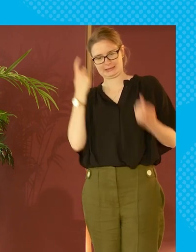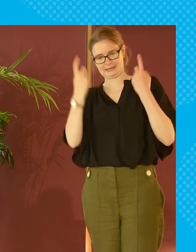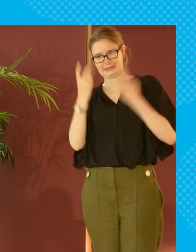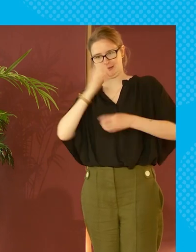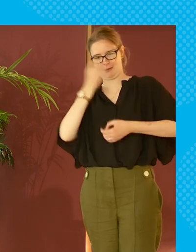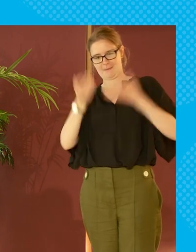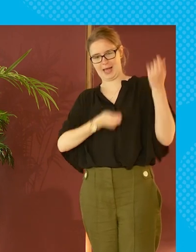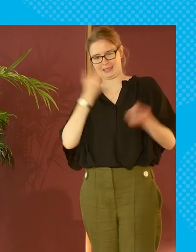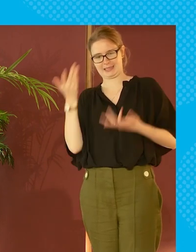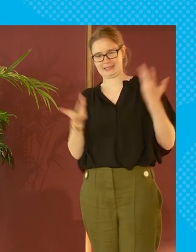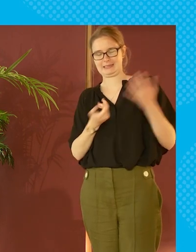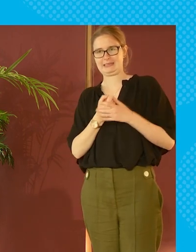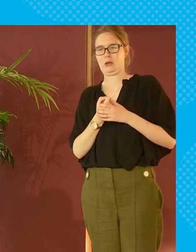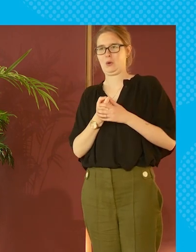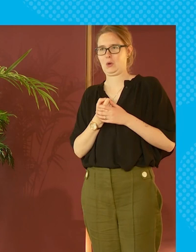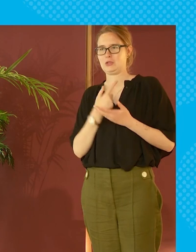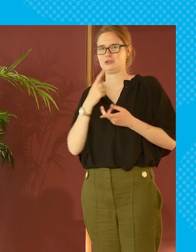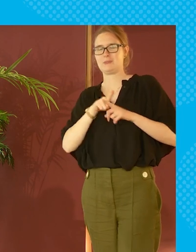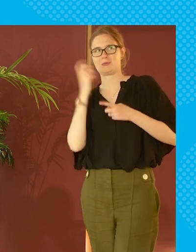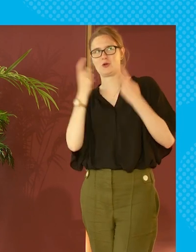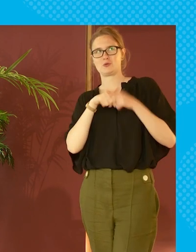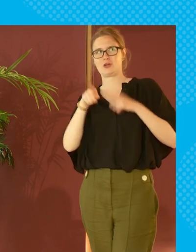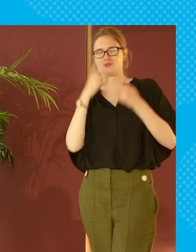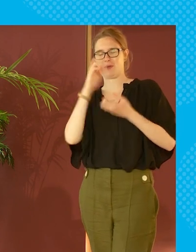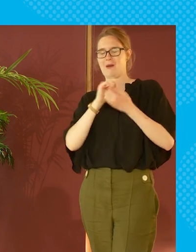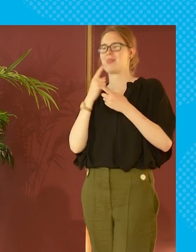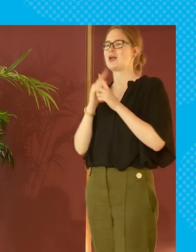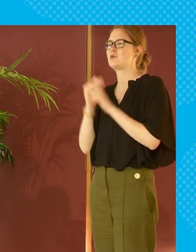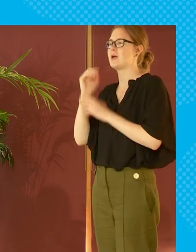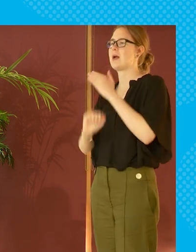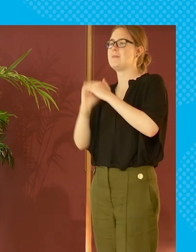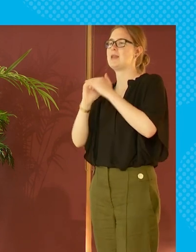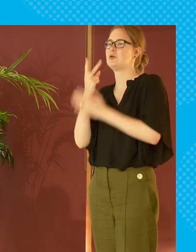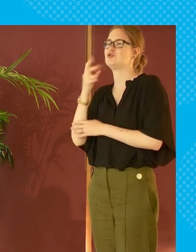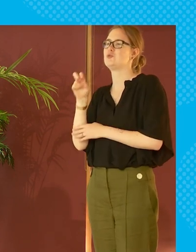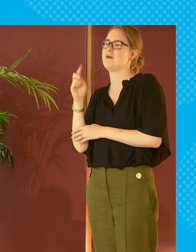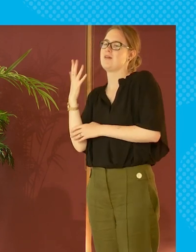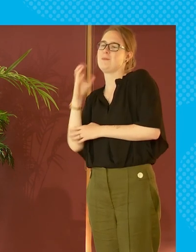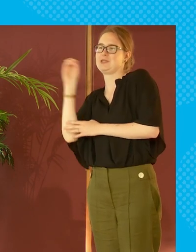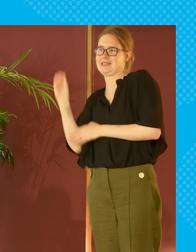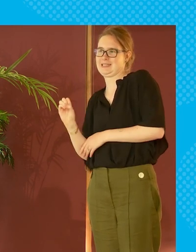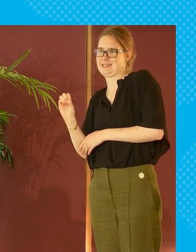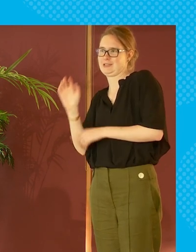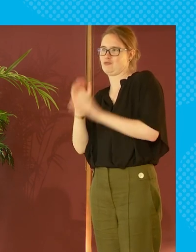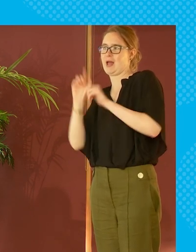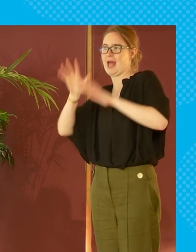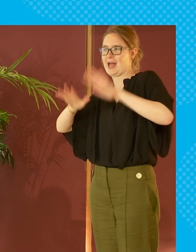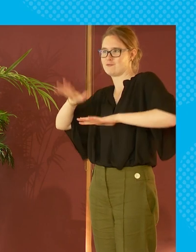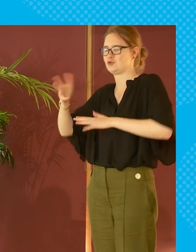i will now get wrong so just make some noise while i was trying to remember it either either goes up by a minimum of two and a half percent